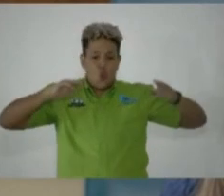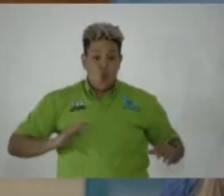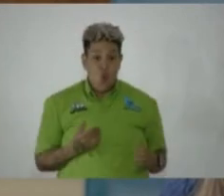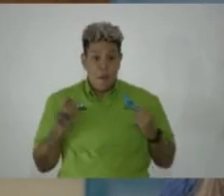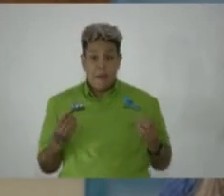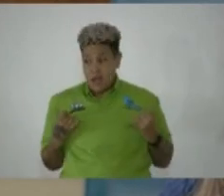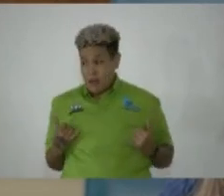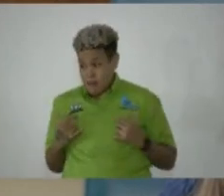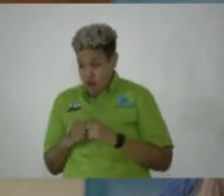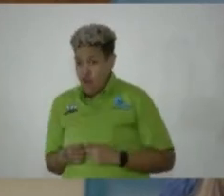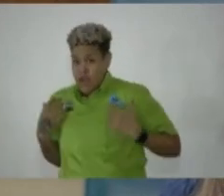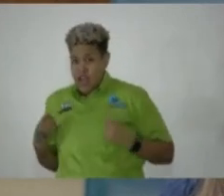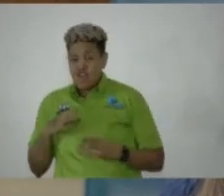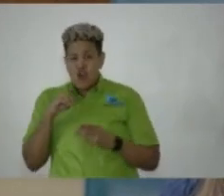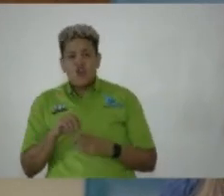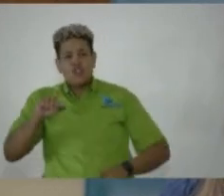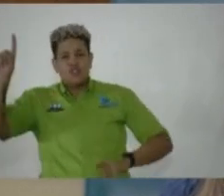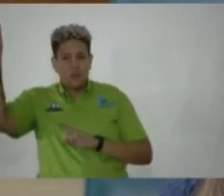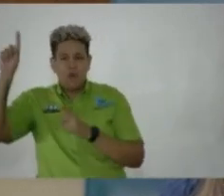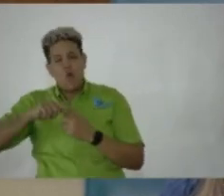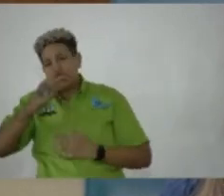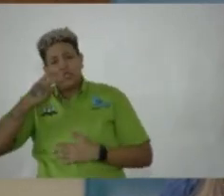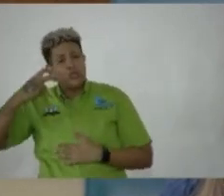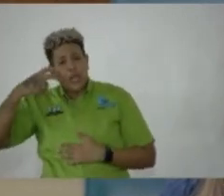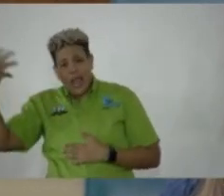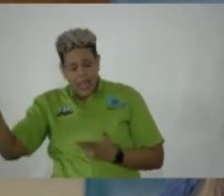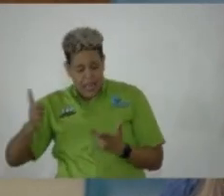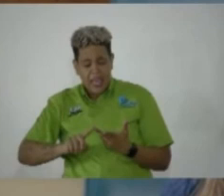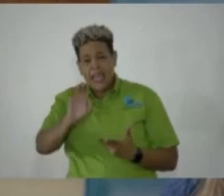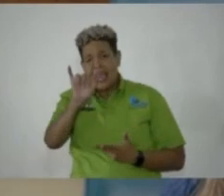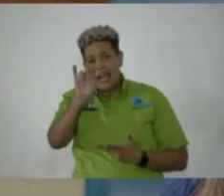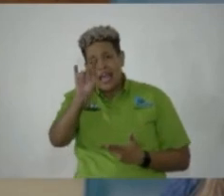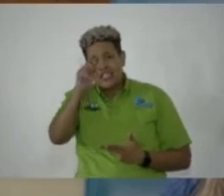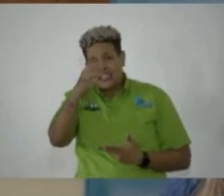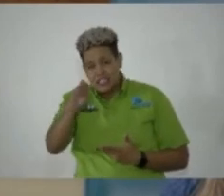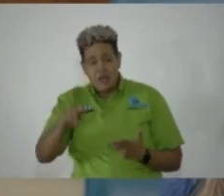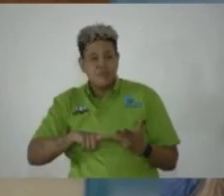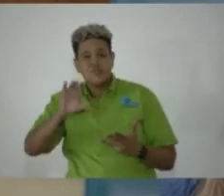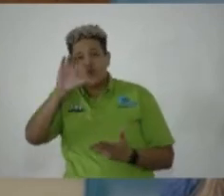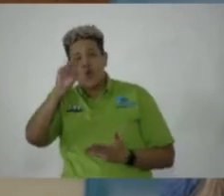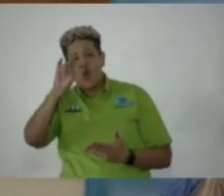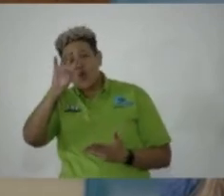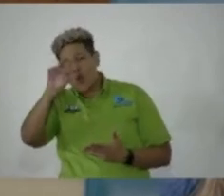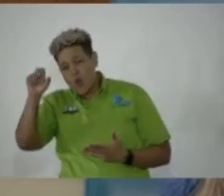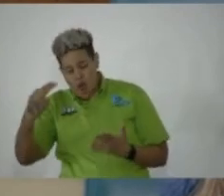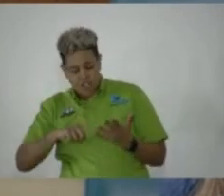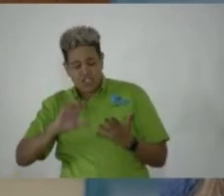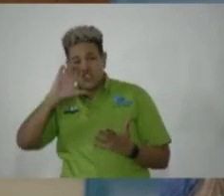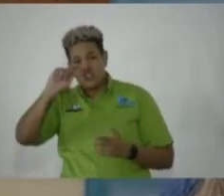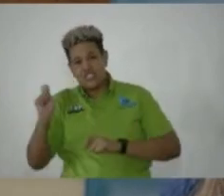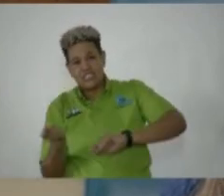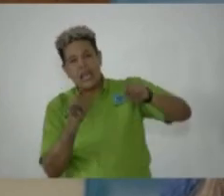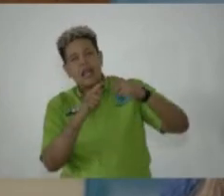heroes, including the Usain Bolt and Shelley and Fraser Price, Elaine Thompson hero, Courtney Walsh, Chris Gayle, Miss Lou,